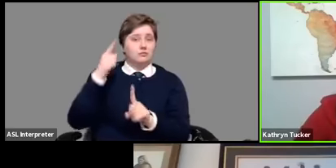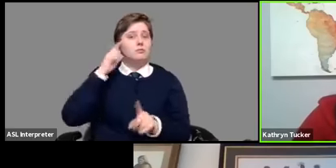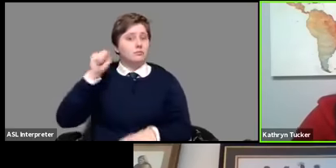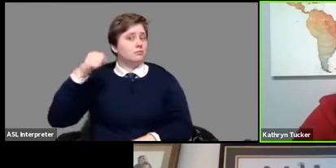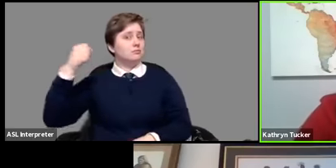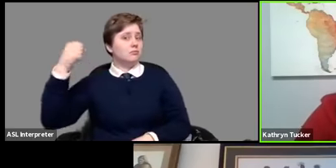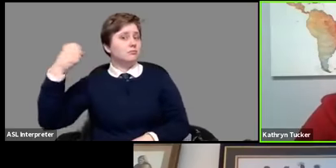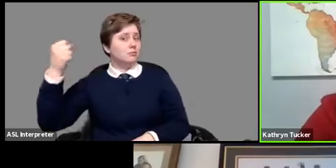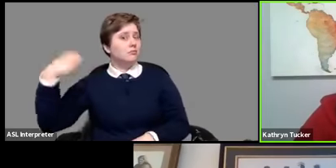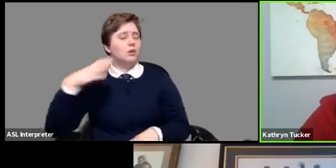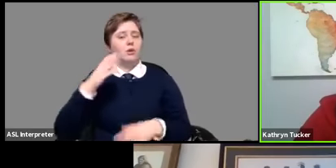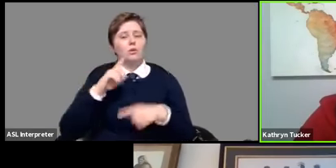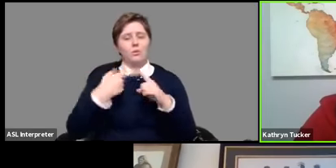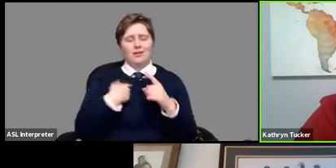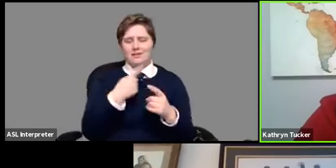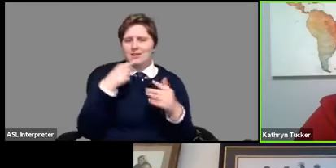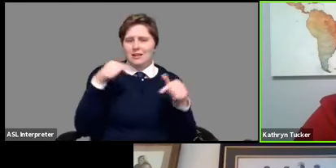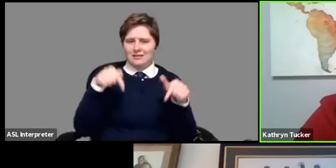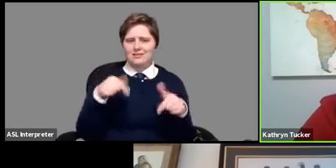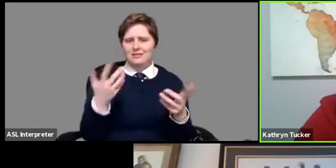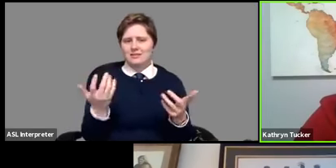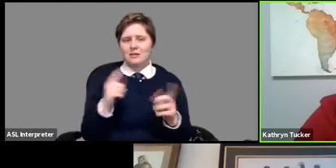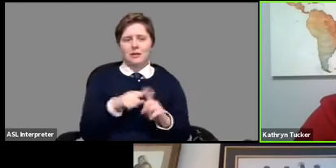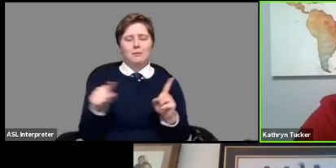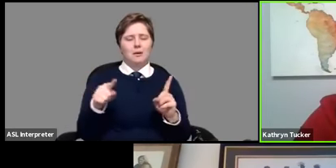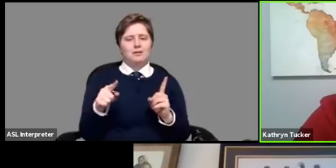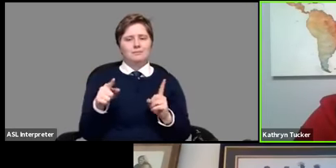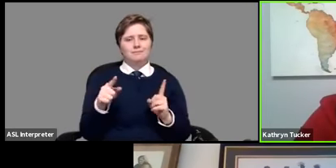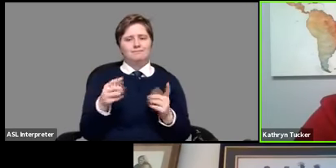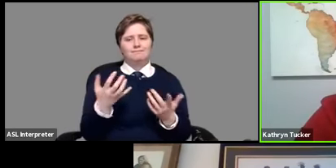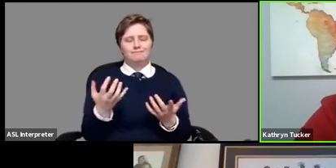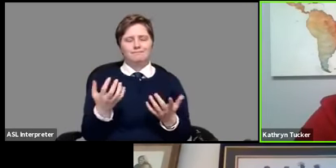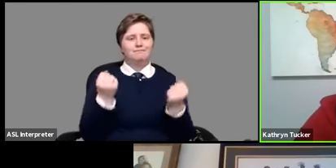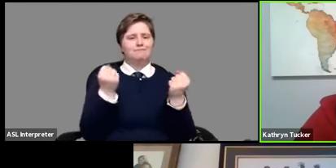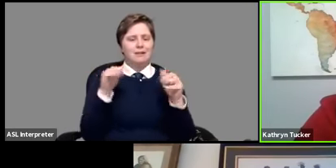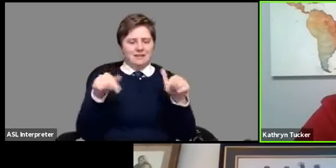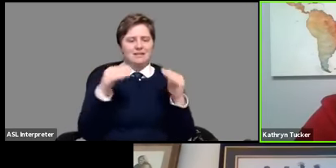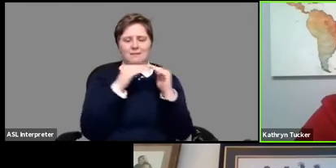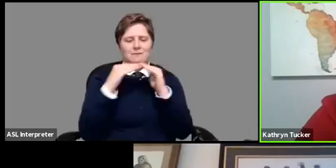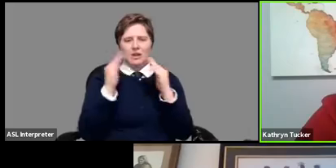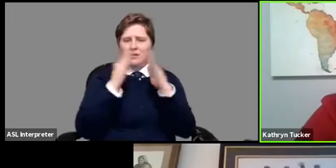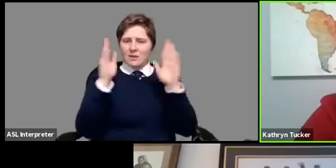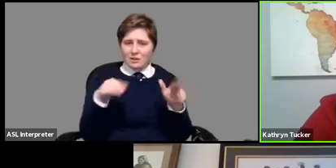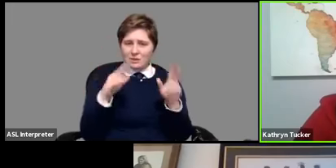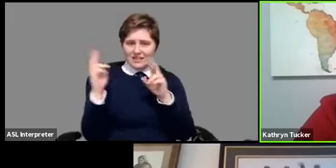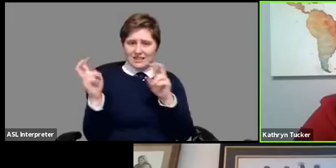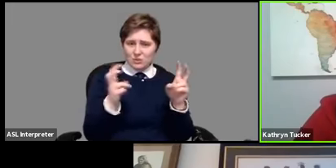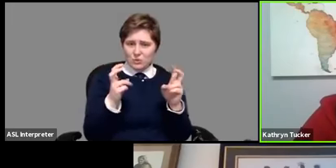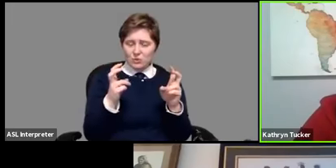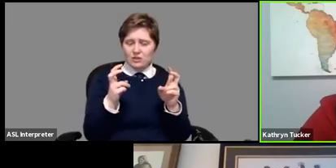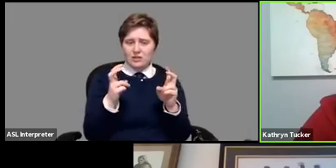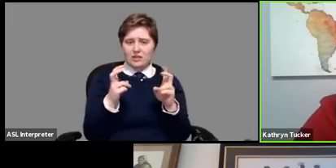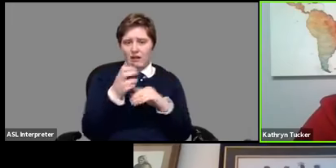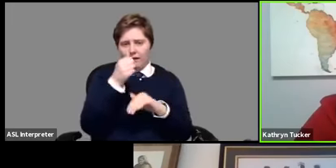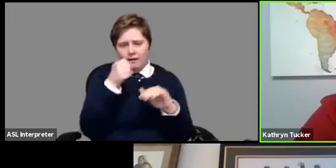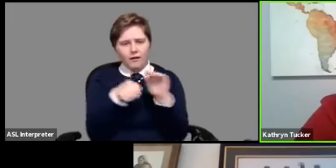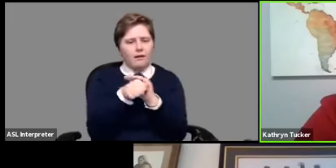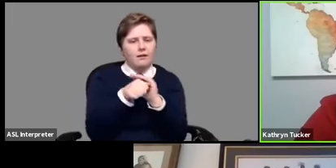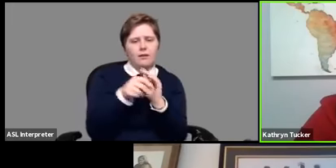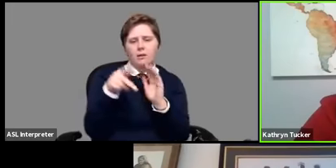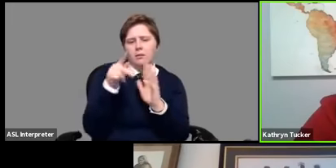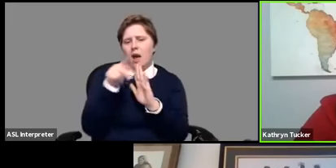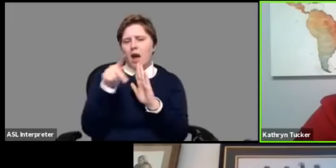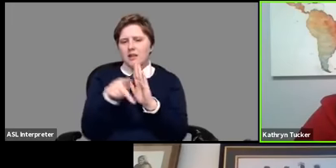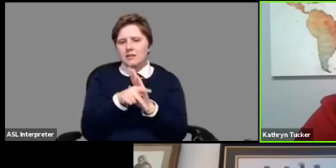um when i say this a lot of these um a lot of these fair housing issues are buried in policies and they're